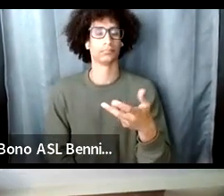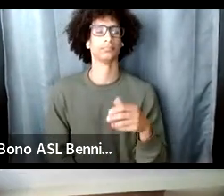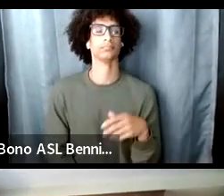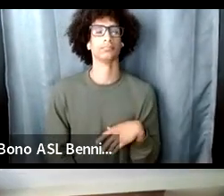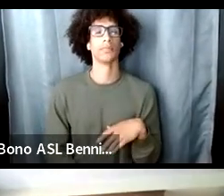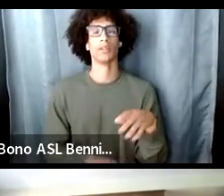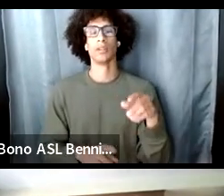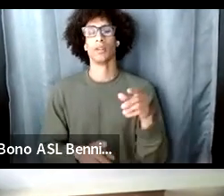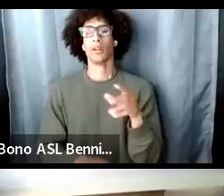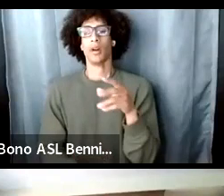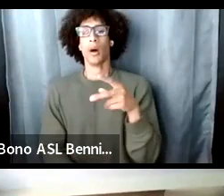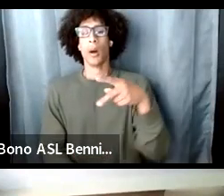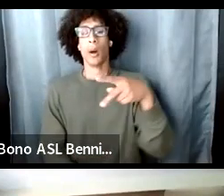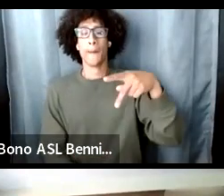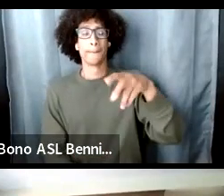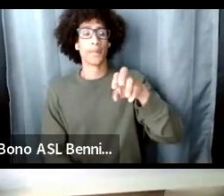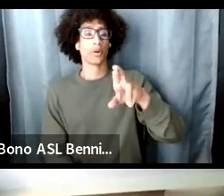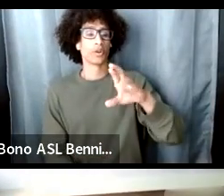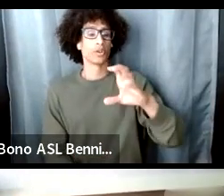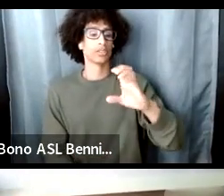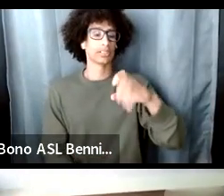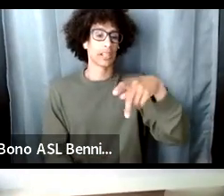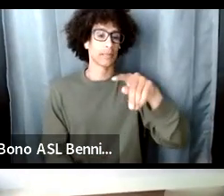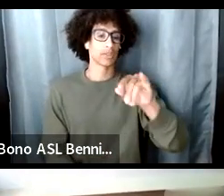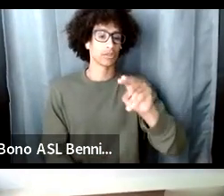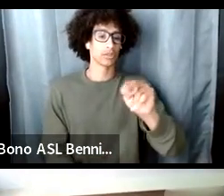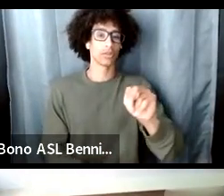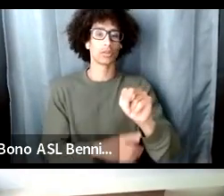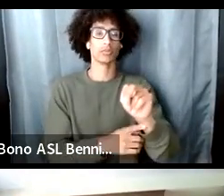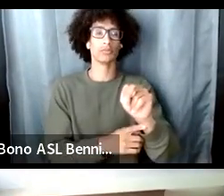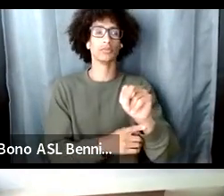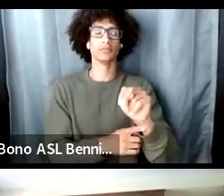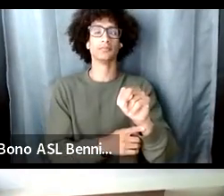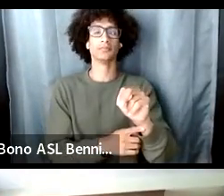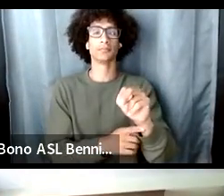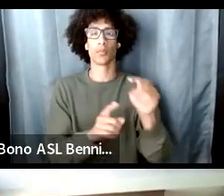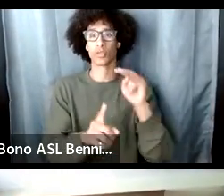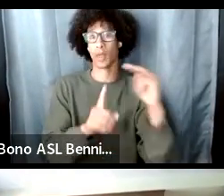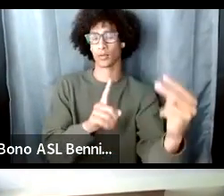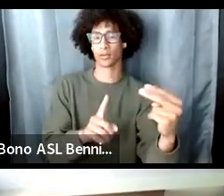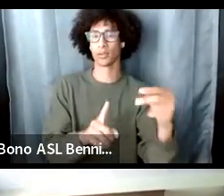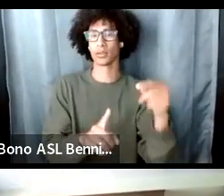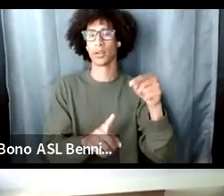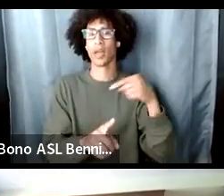perception gets into like i could have a perceived reality it's not the reality